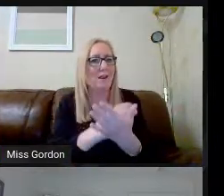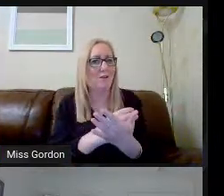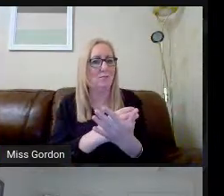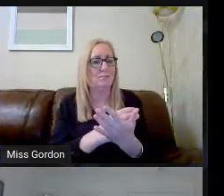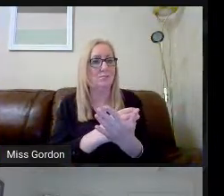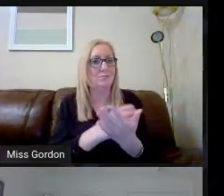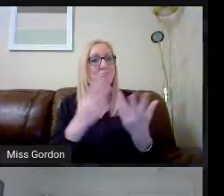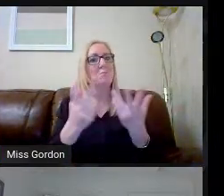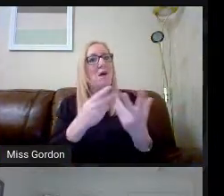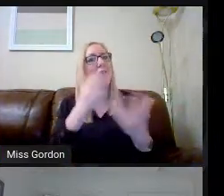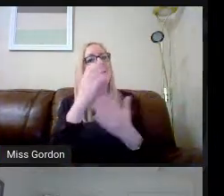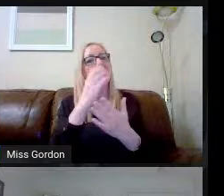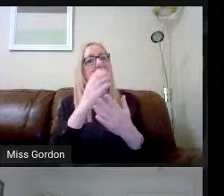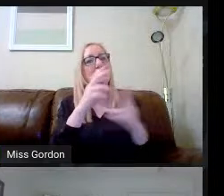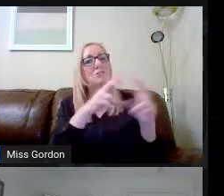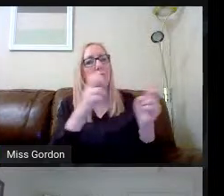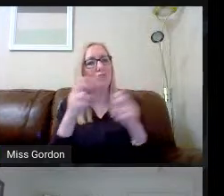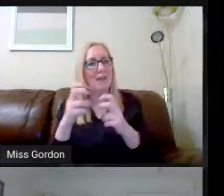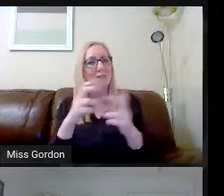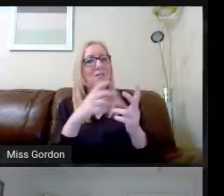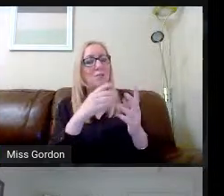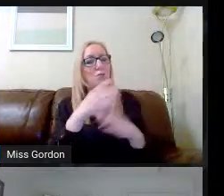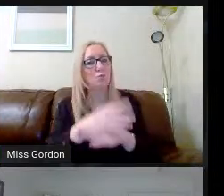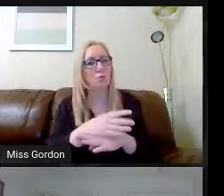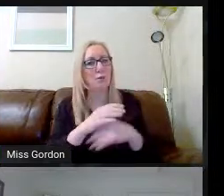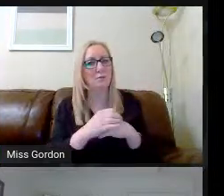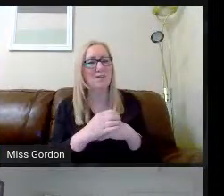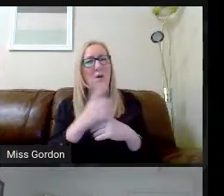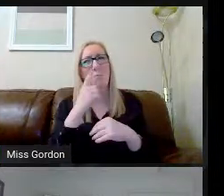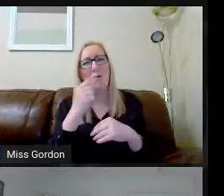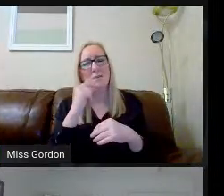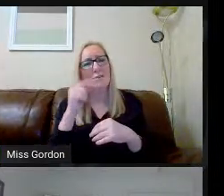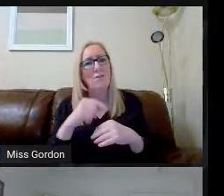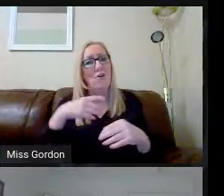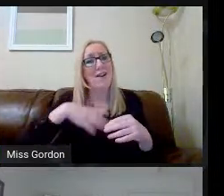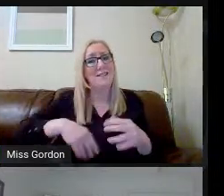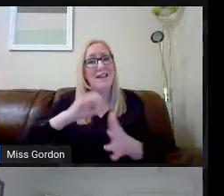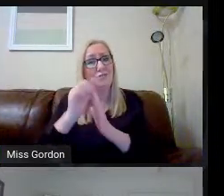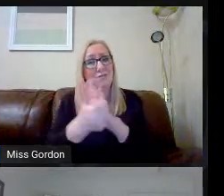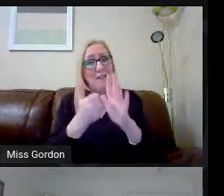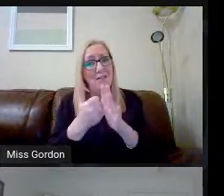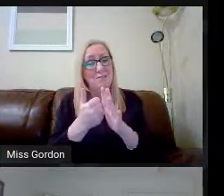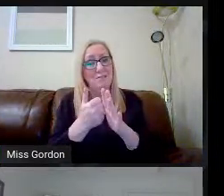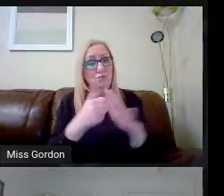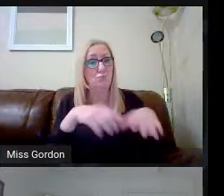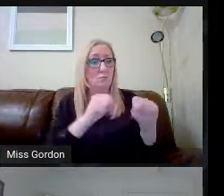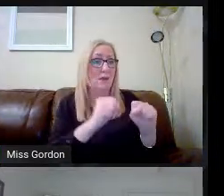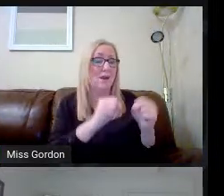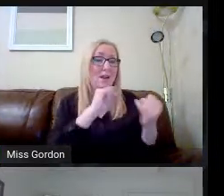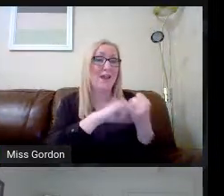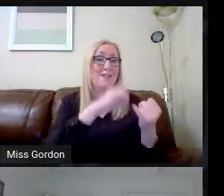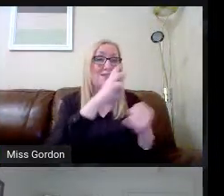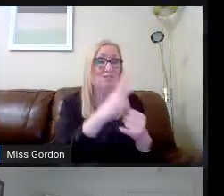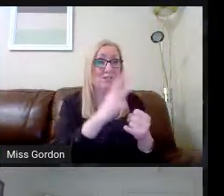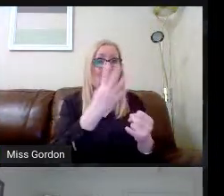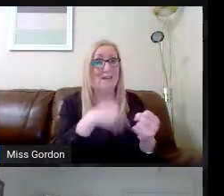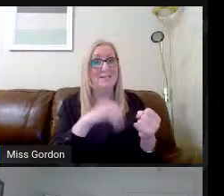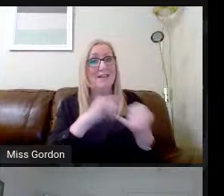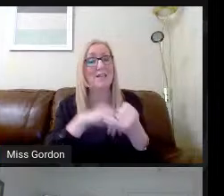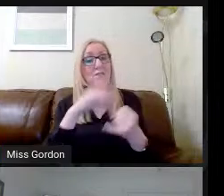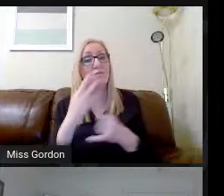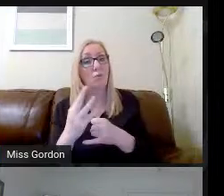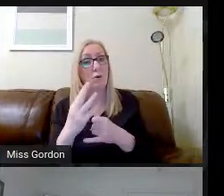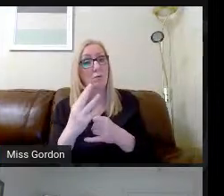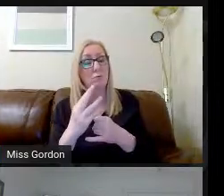subjects that they're doing. It's possible for Essential Skills to run in third year and in fourth year. And the